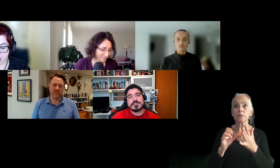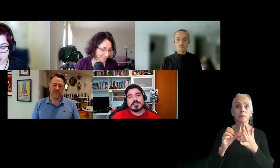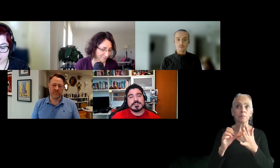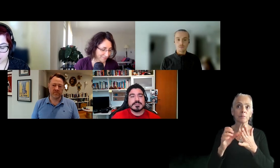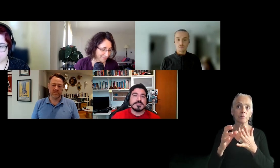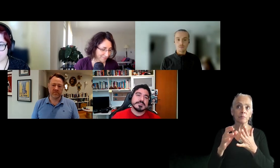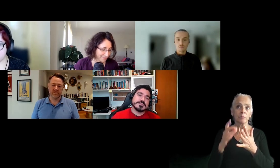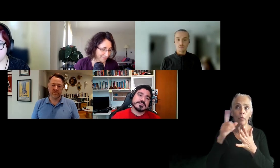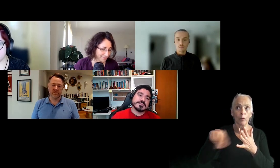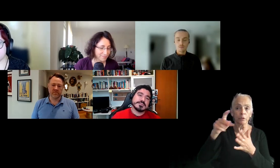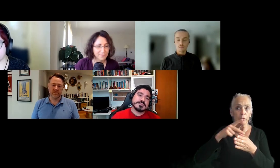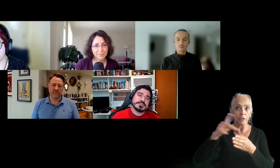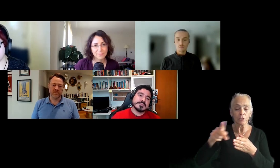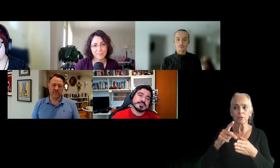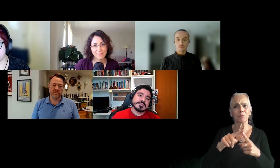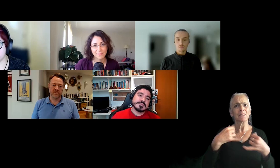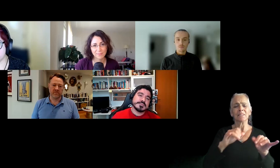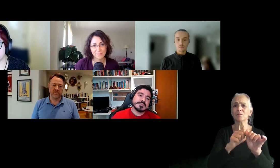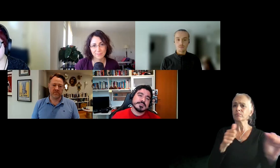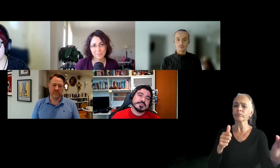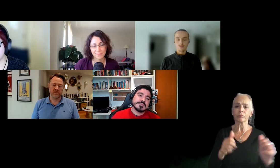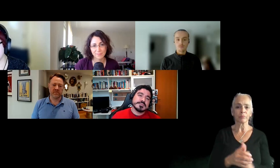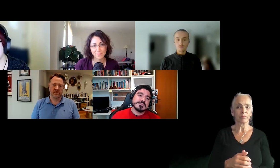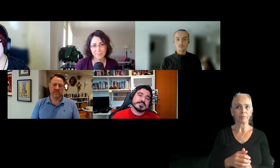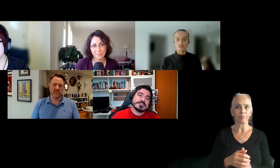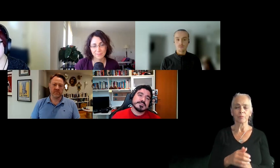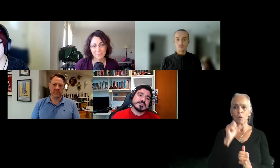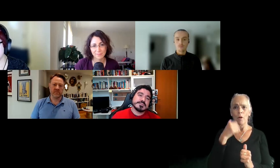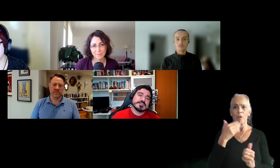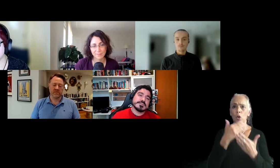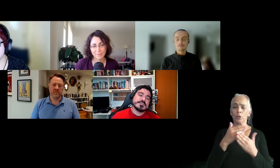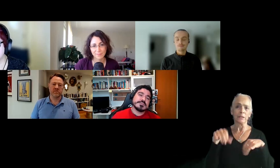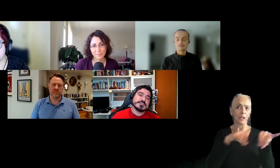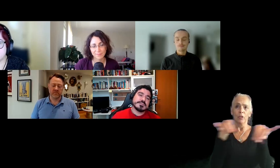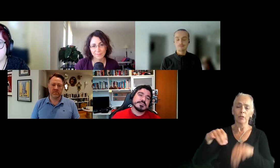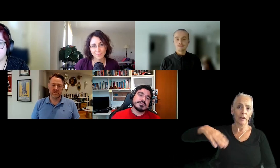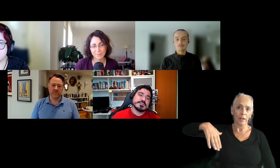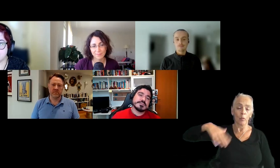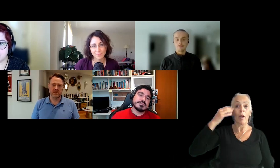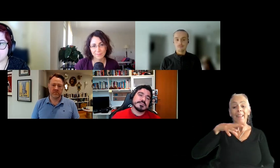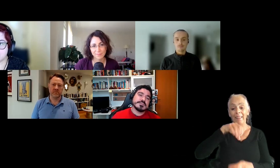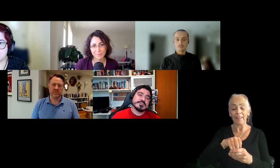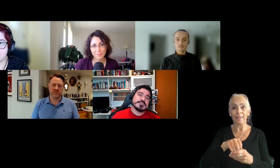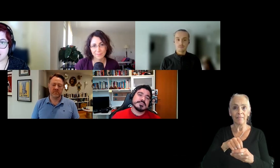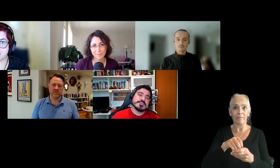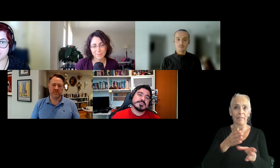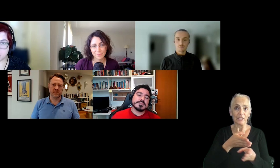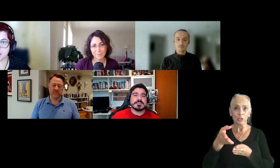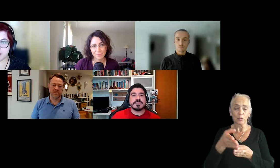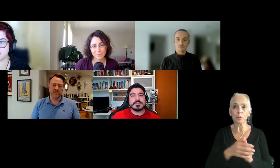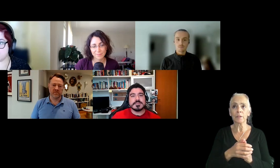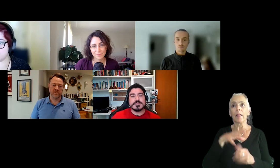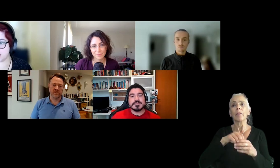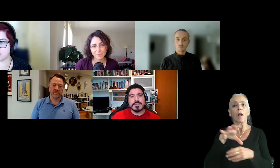uh, but it's still like far away from, from a good standard point, because inside of the industry, this, inside of